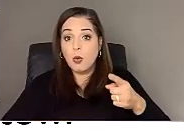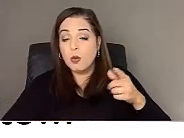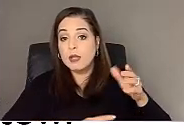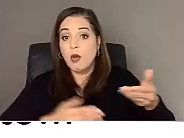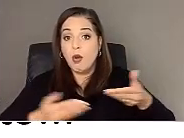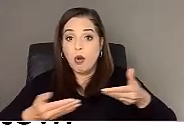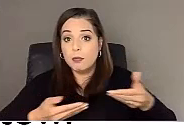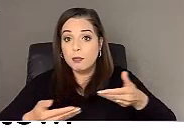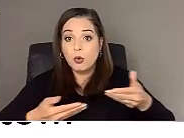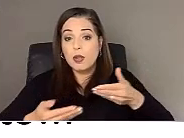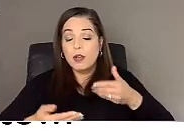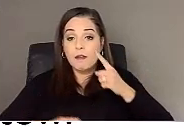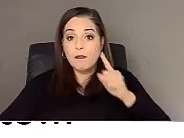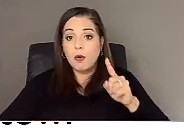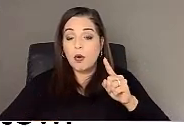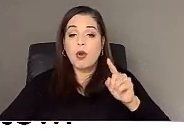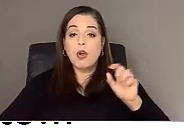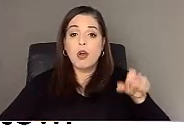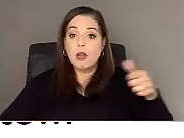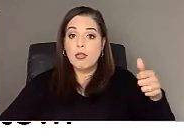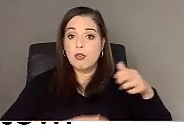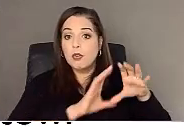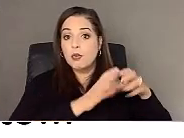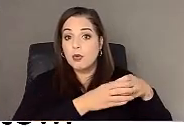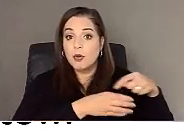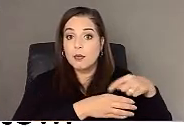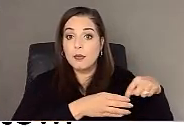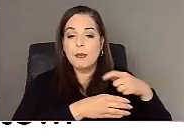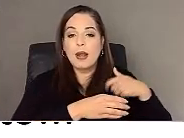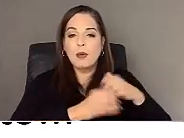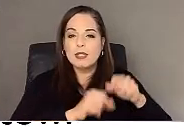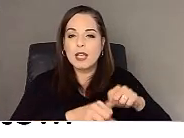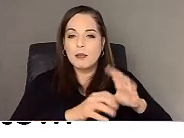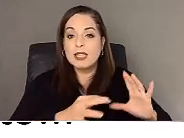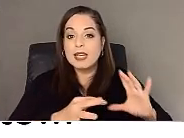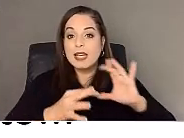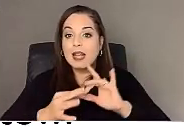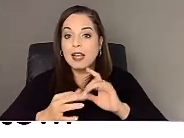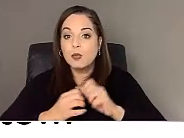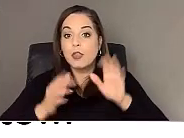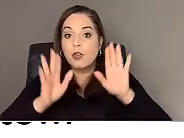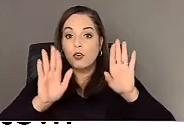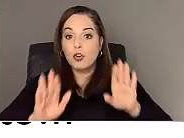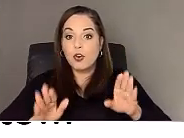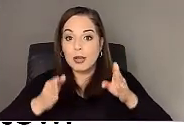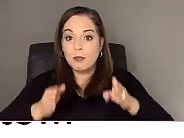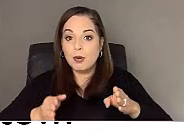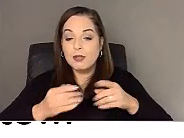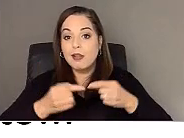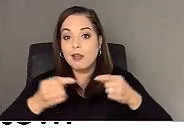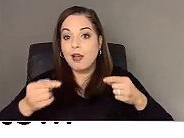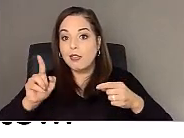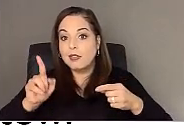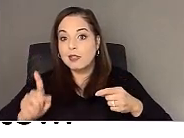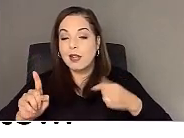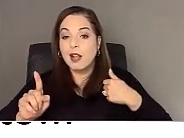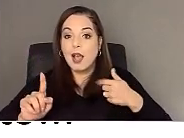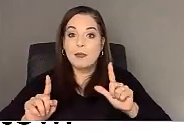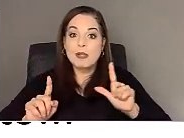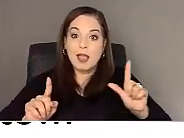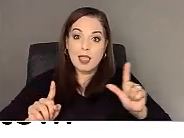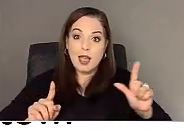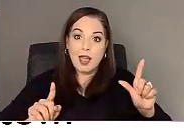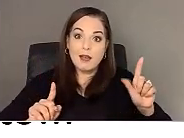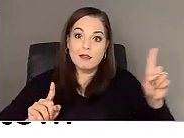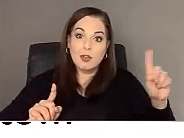and I was able to connect to this great, great person on the other side of, um, I'm on the left side of the photo and he's